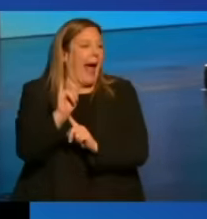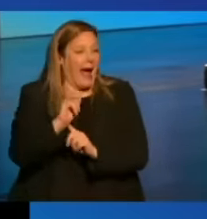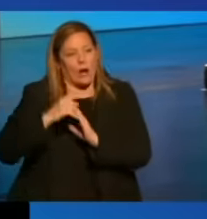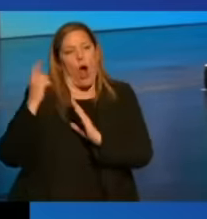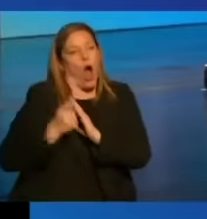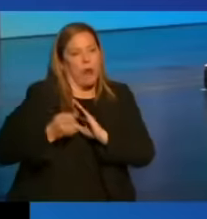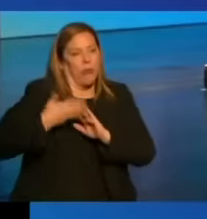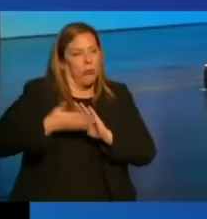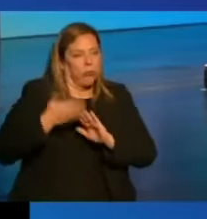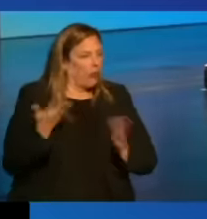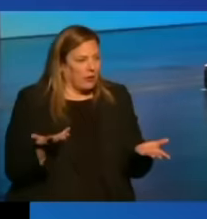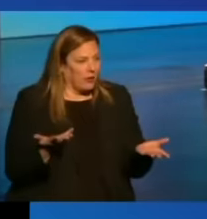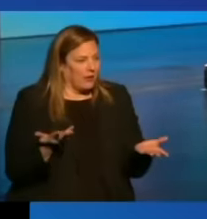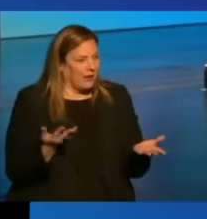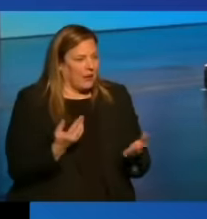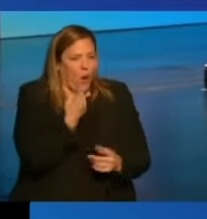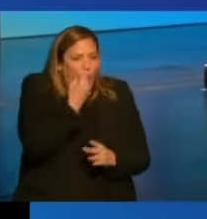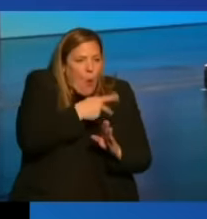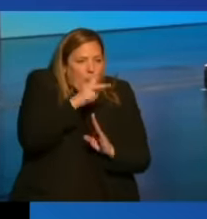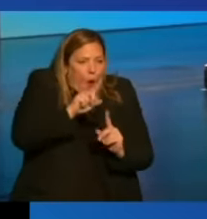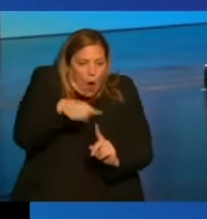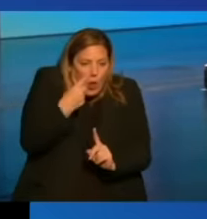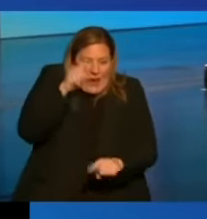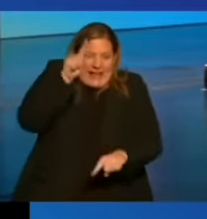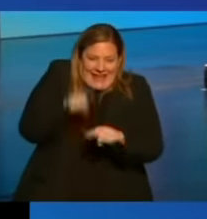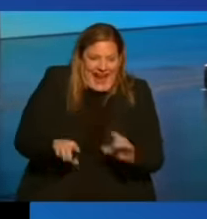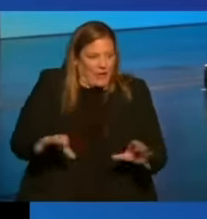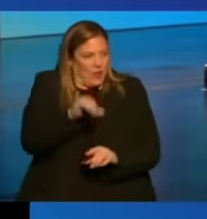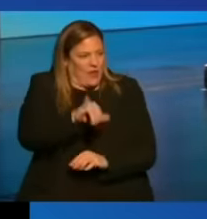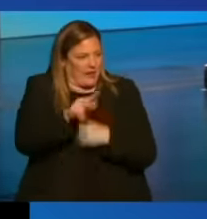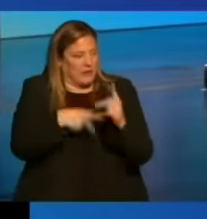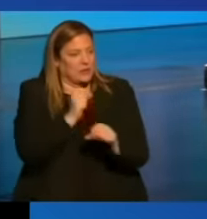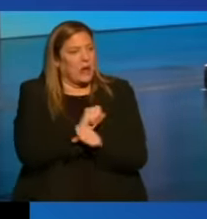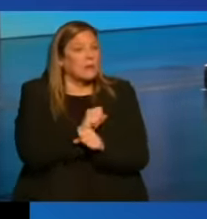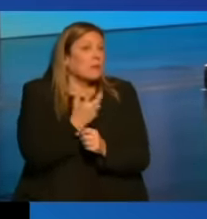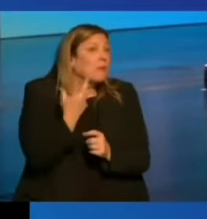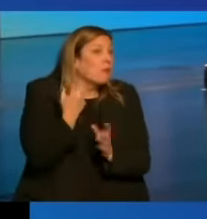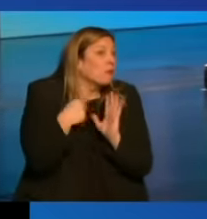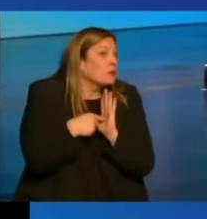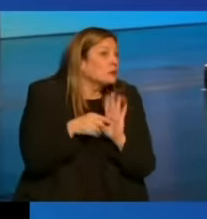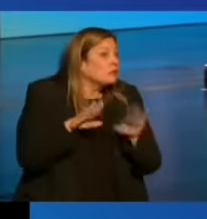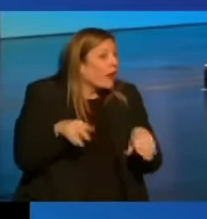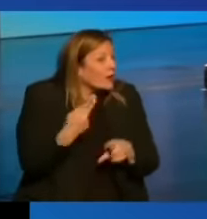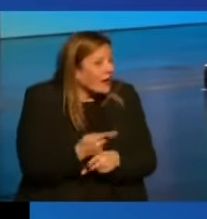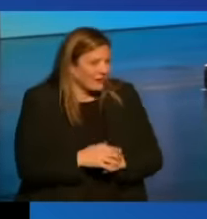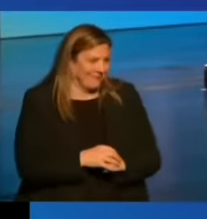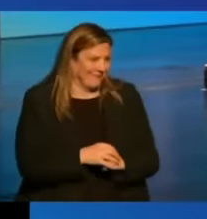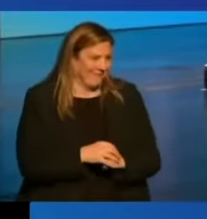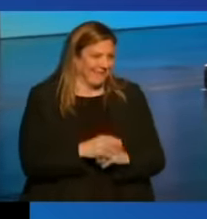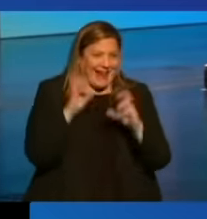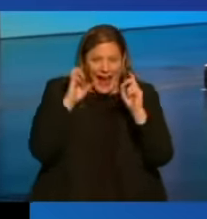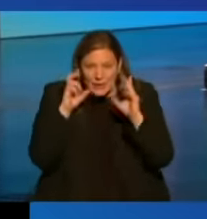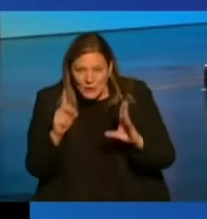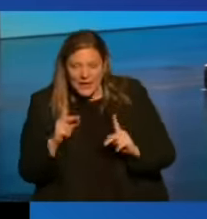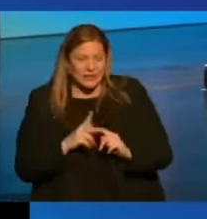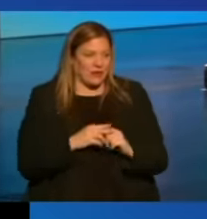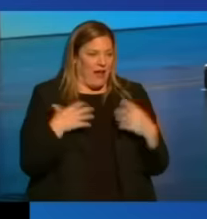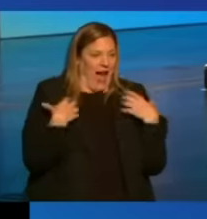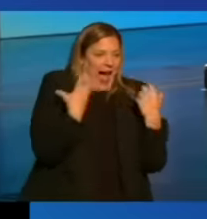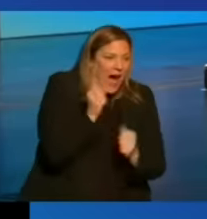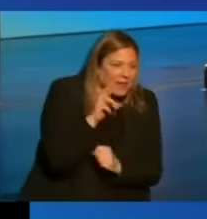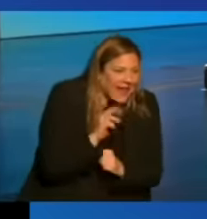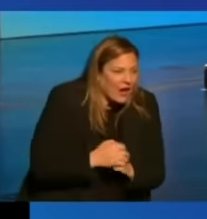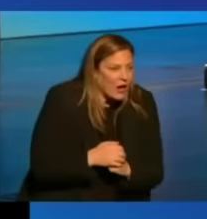That a program alone can't do. Things like childcare and education and healthcare